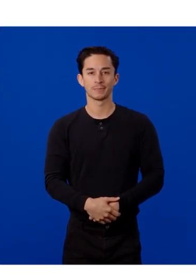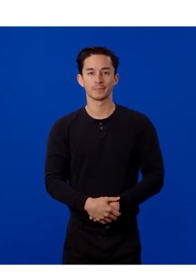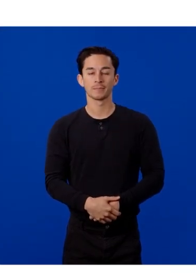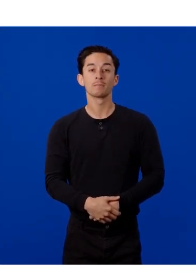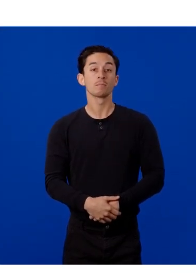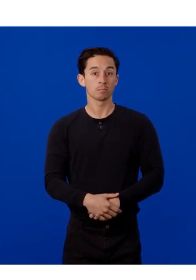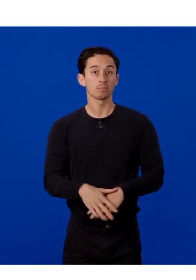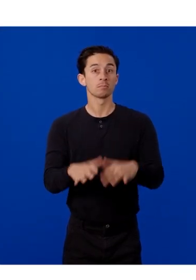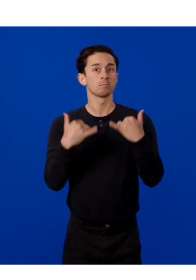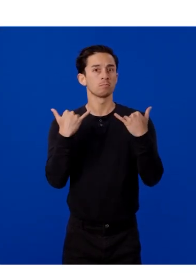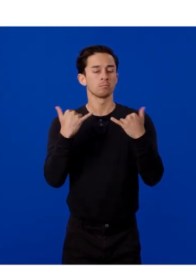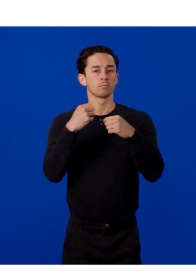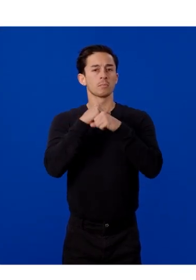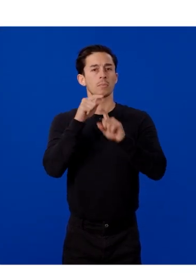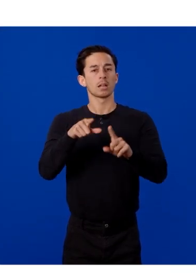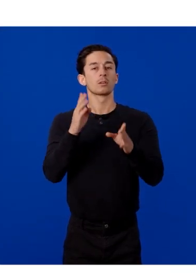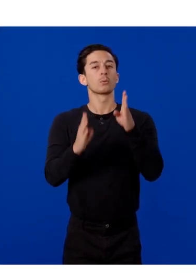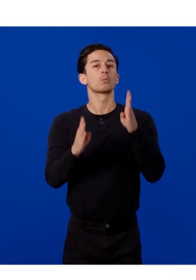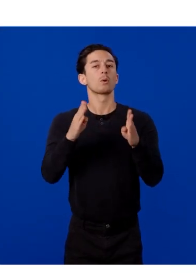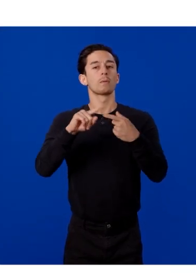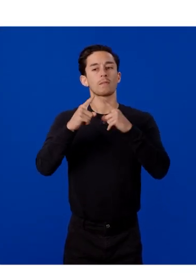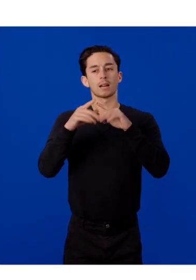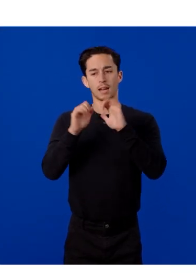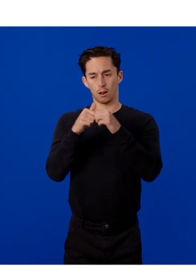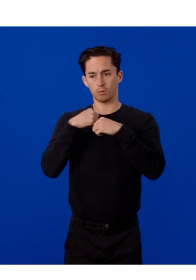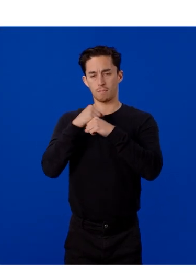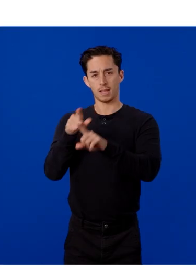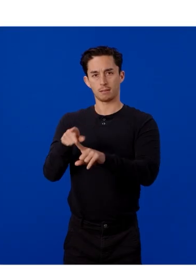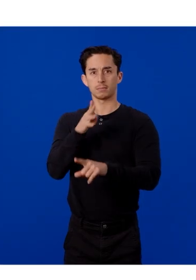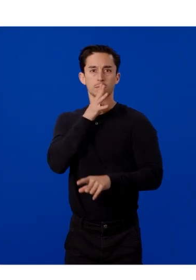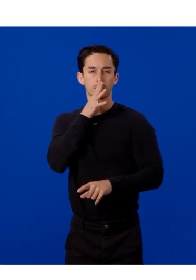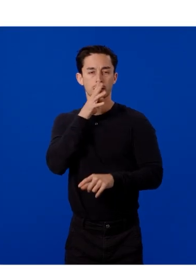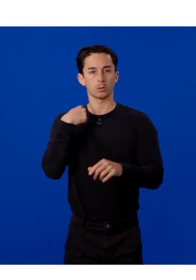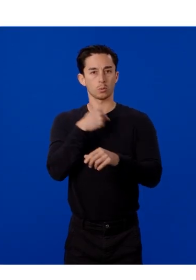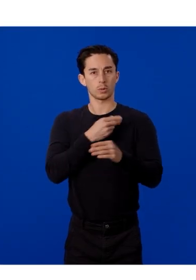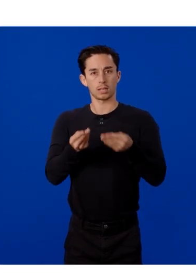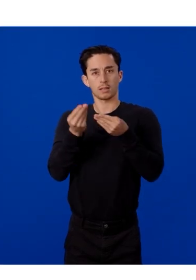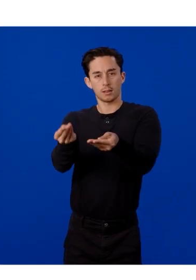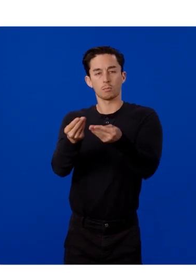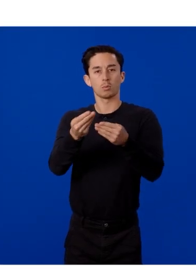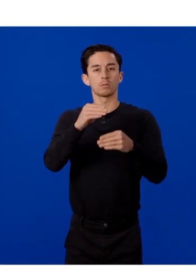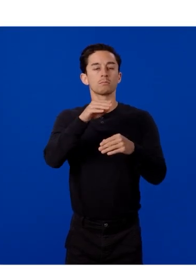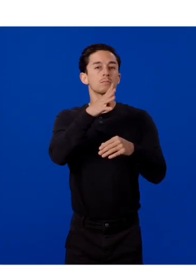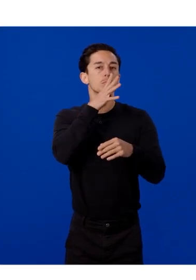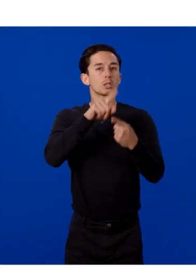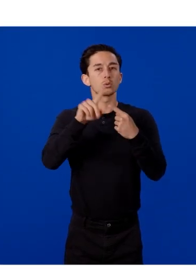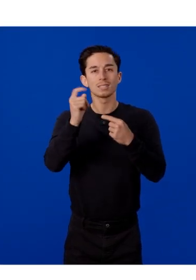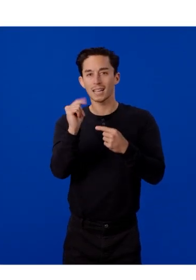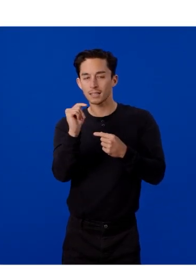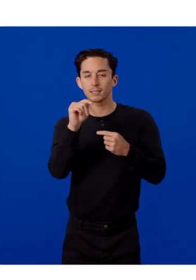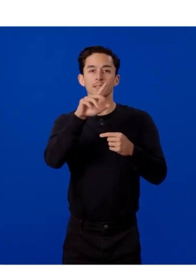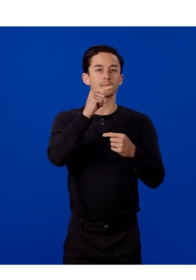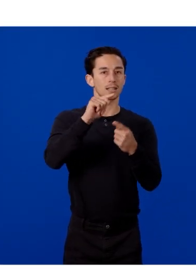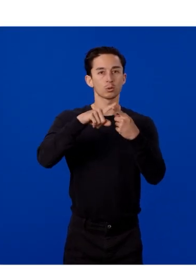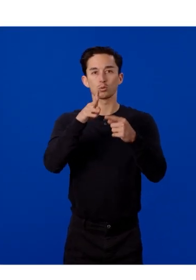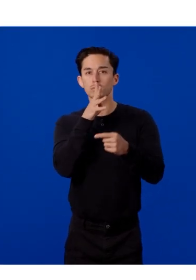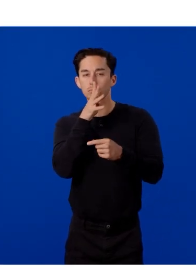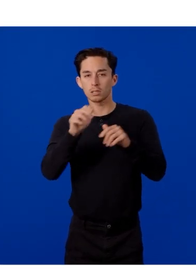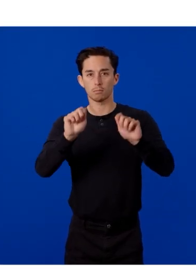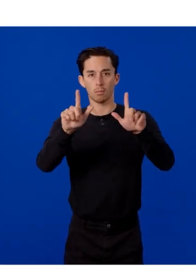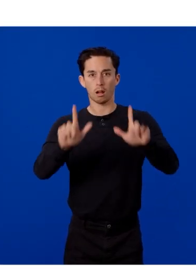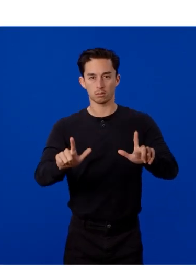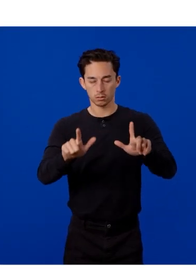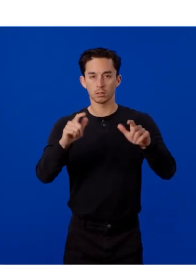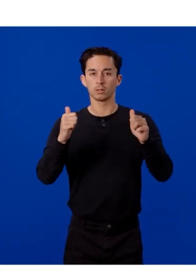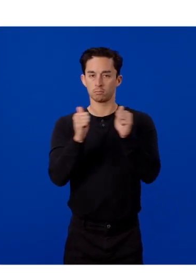Now, to make our robot friends speak, we imported the speech-to-text and text-to-speech blocks with pre-implemented, state-of